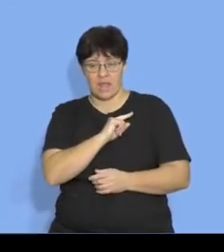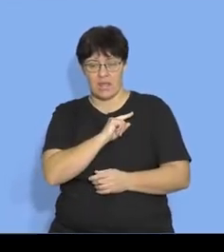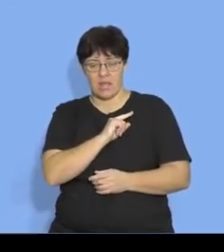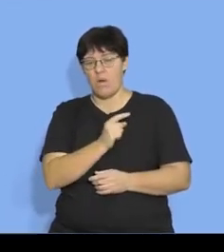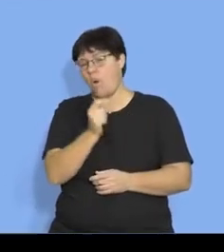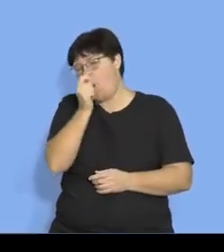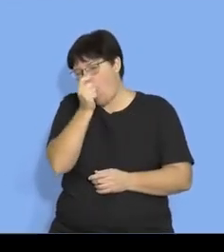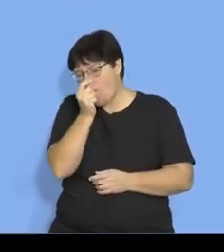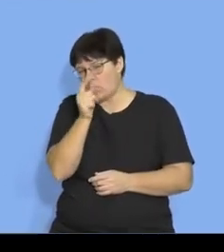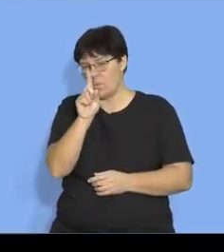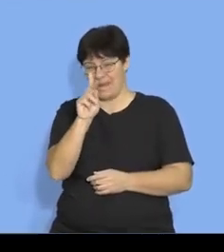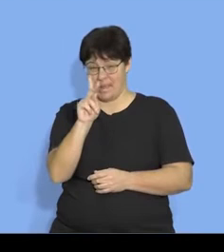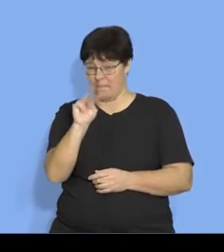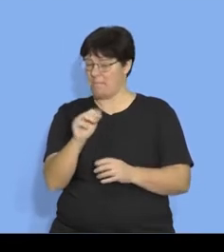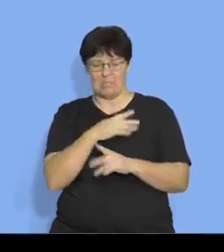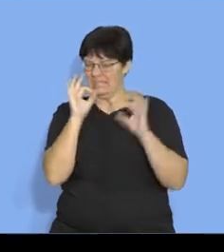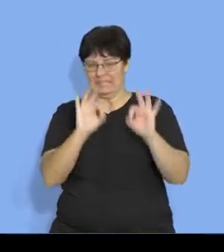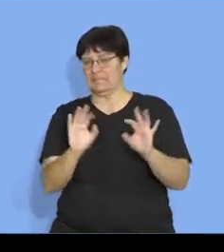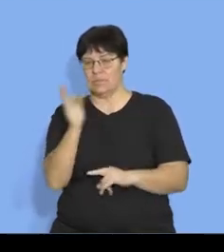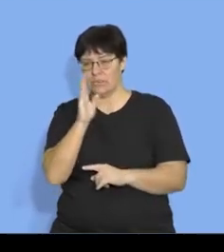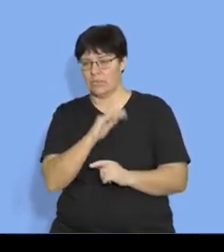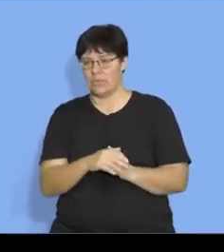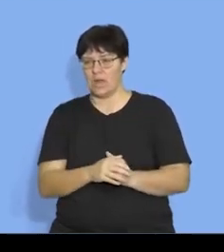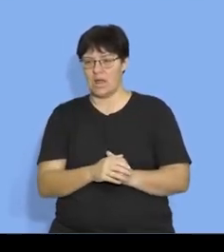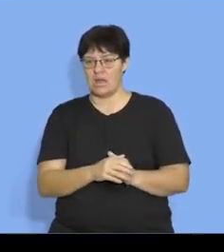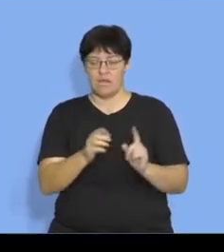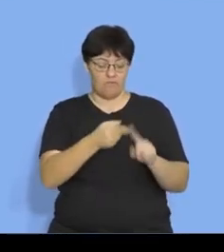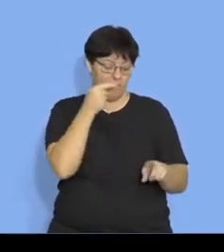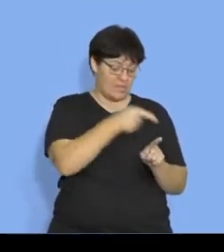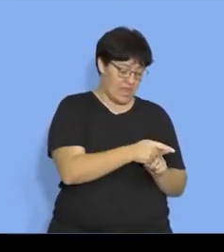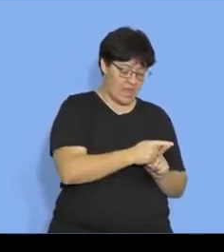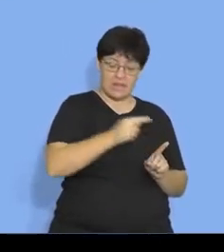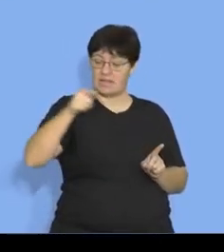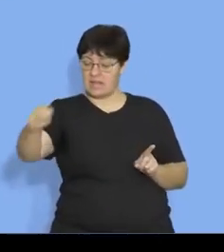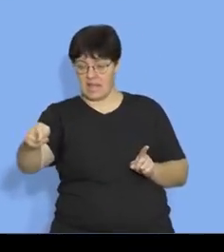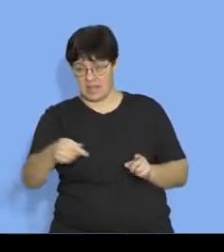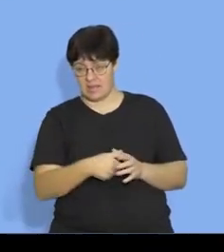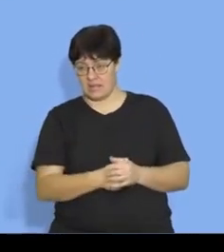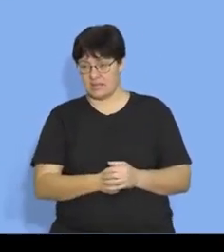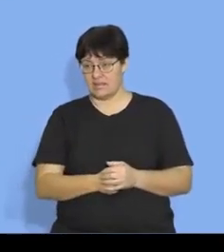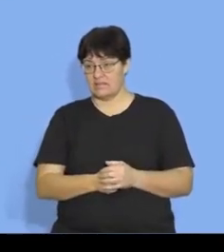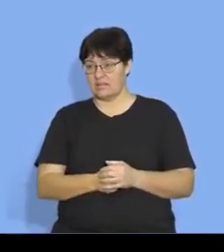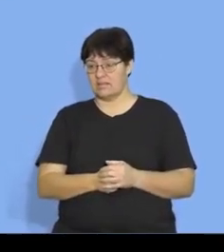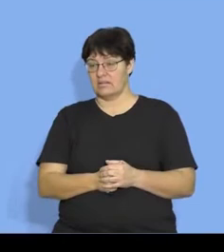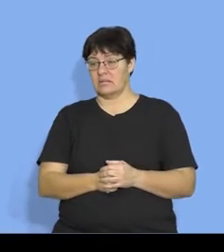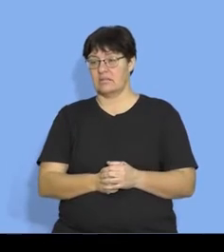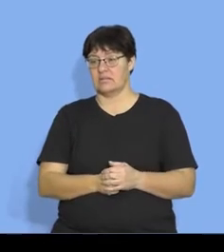going to be close to a kilometer but it's not because her displacement is from there to there it should be a straight line